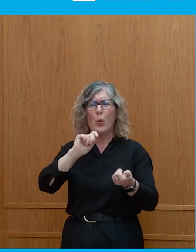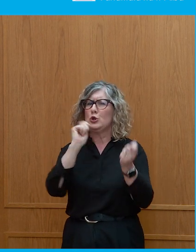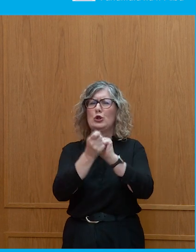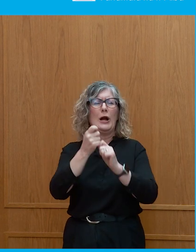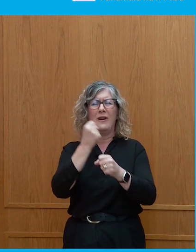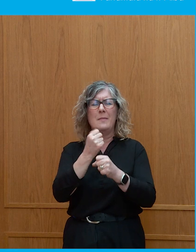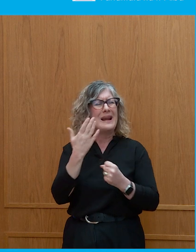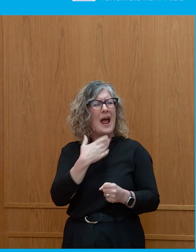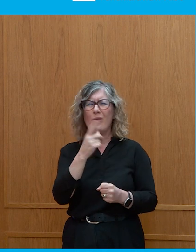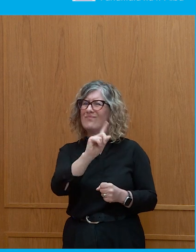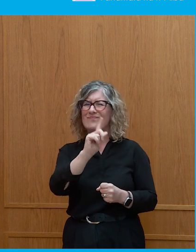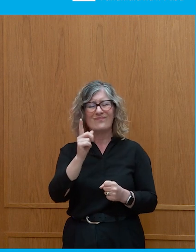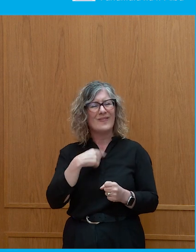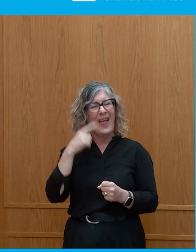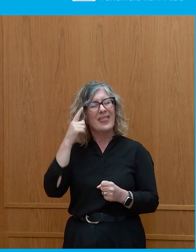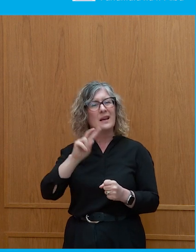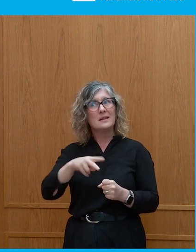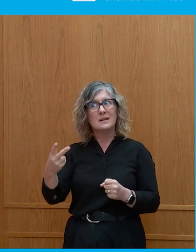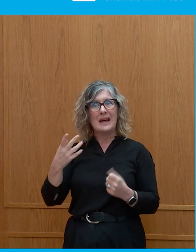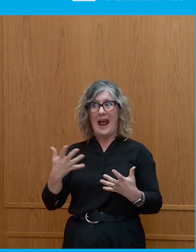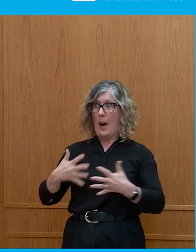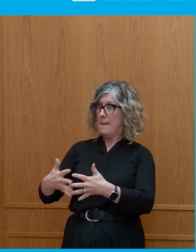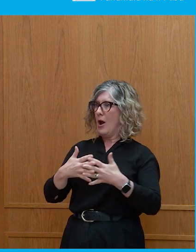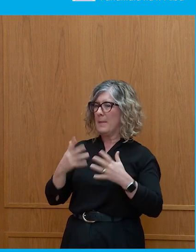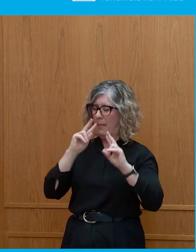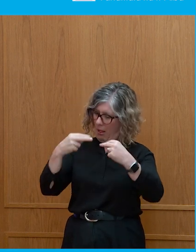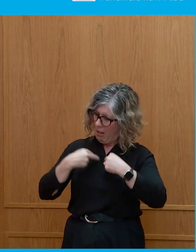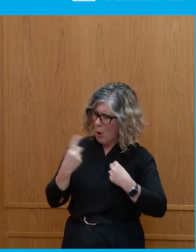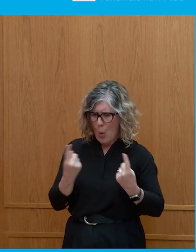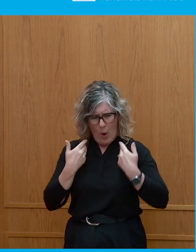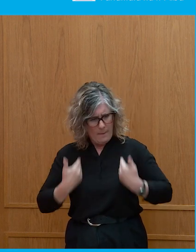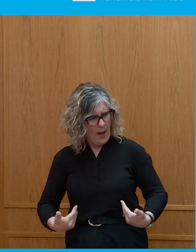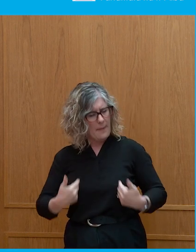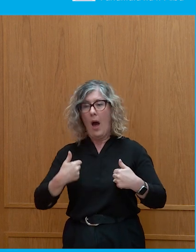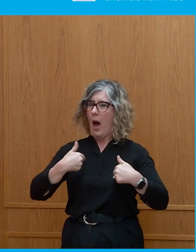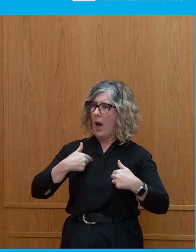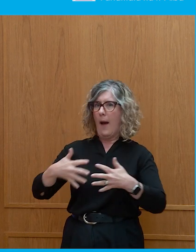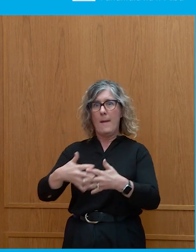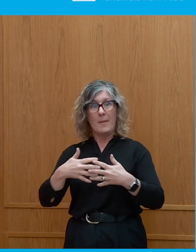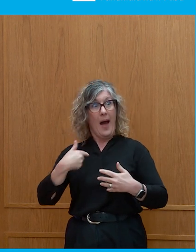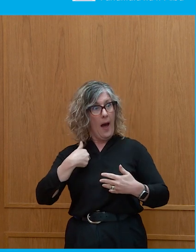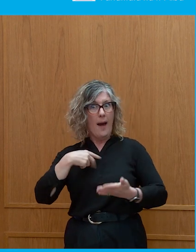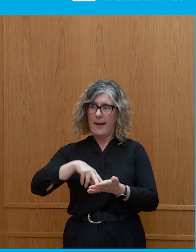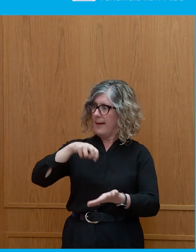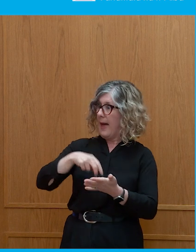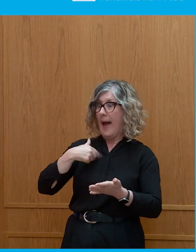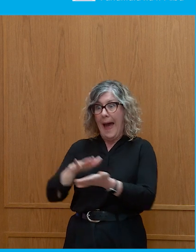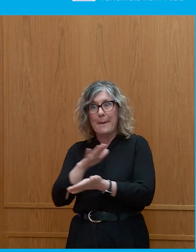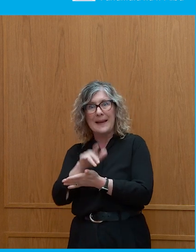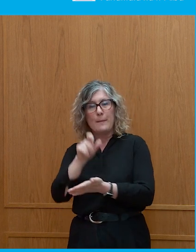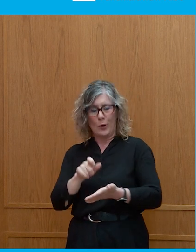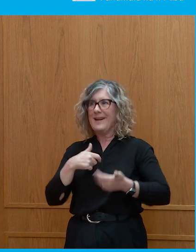more fundamental, emotional who we are as Americans. And I'm a happy American, and I think maybe